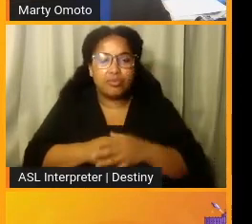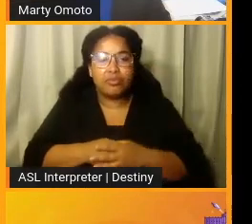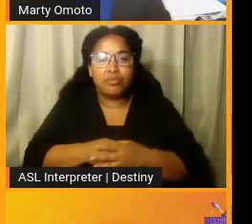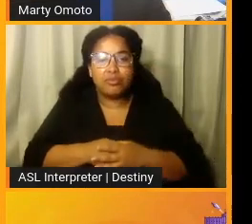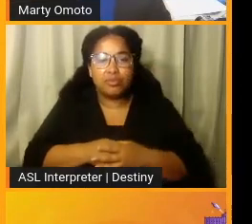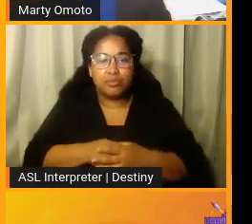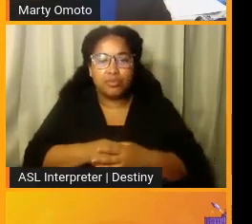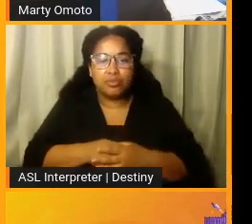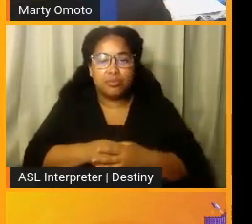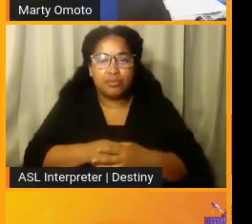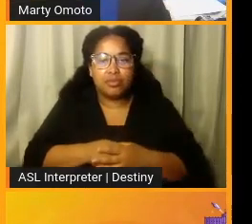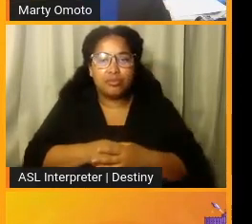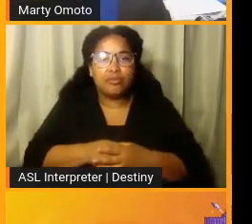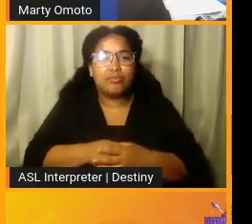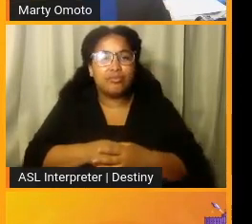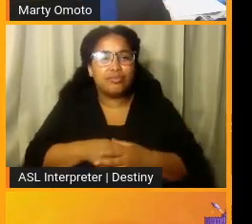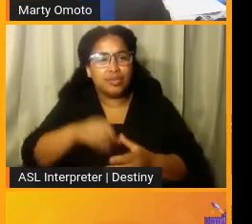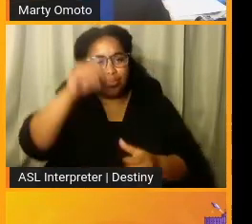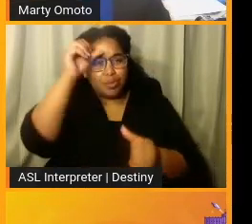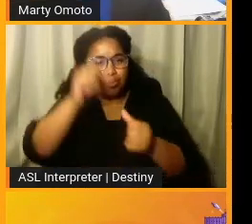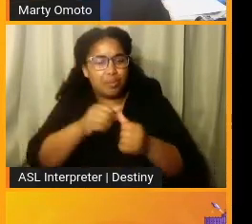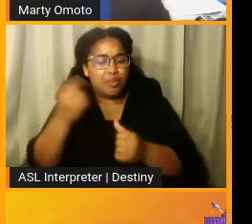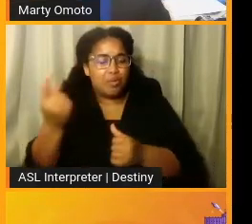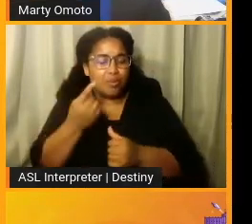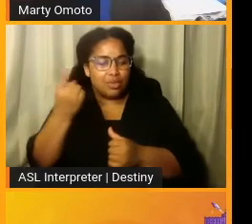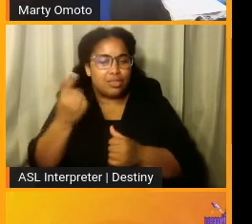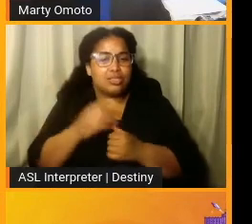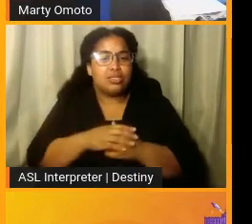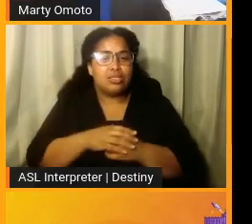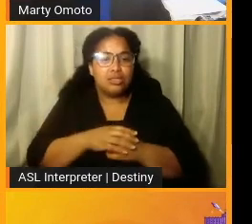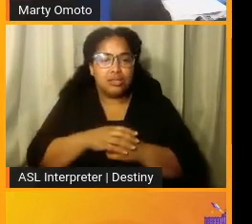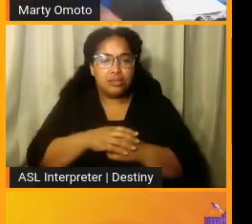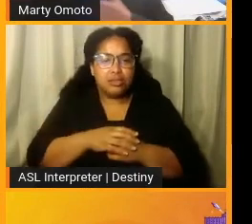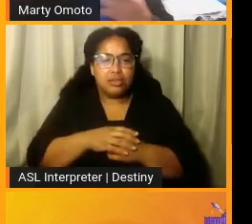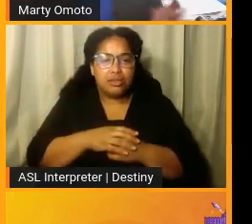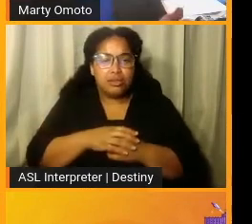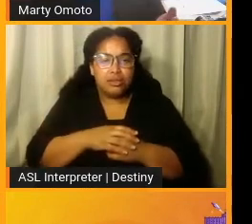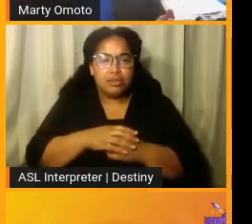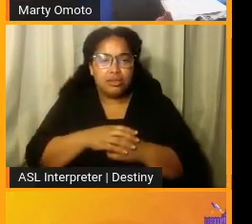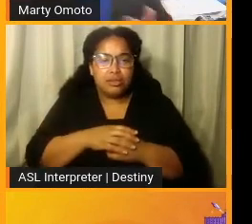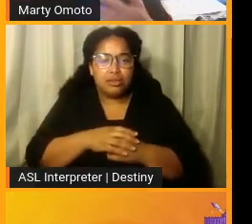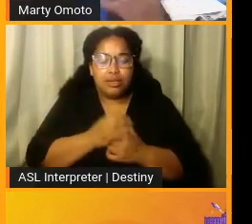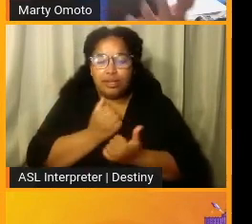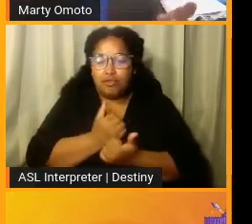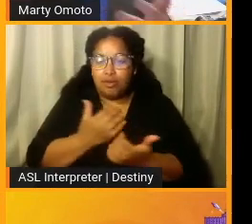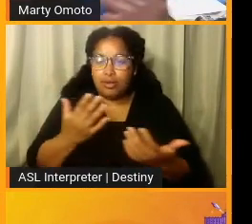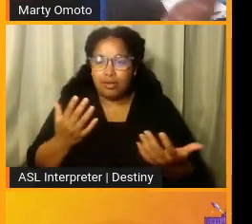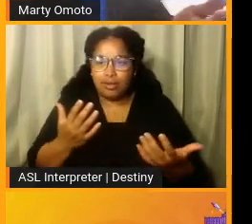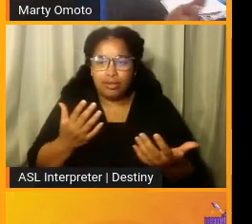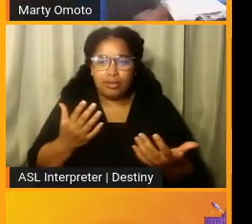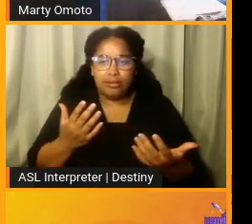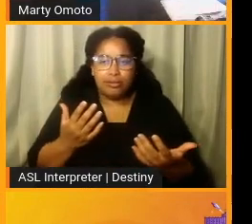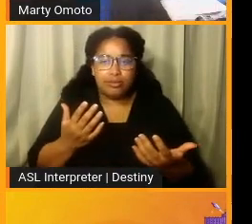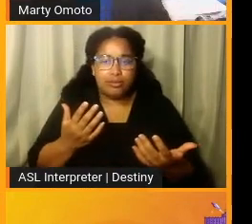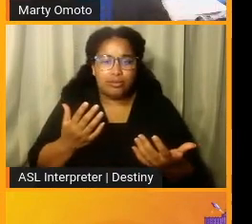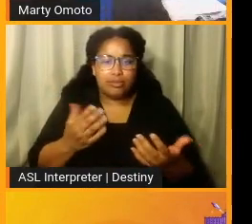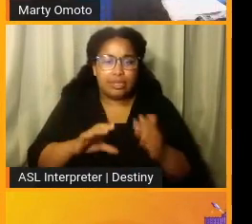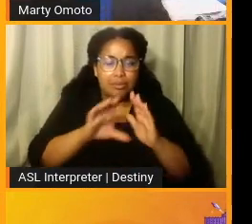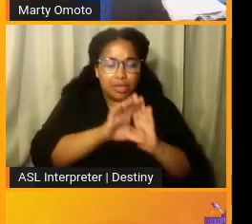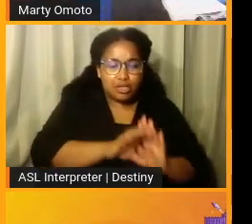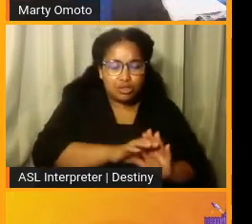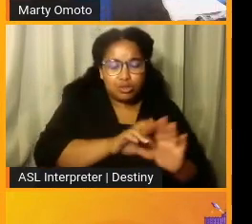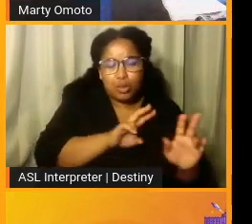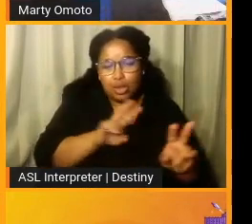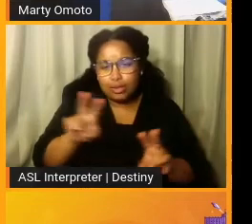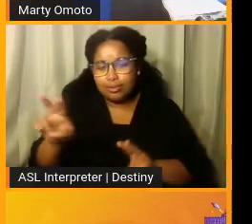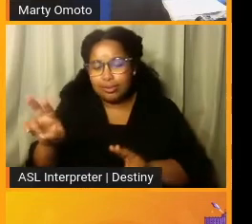And remember always, um, and remembering everything that we, the pictures that we looked at